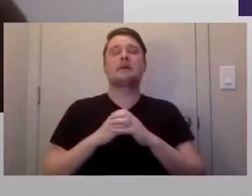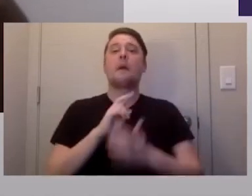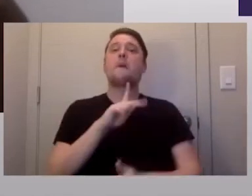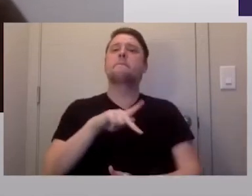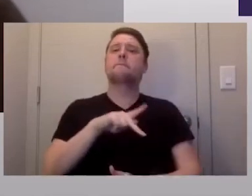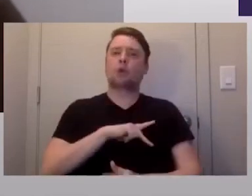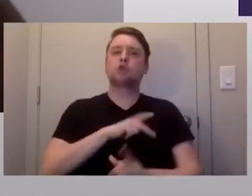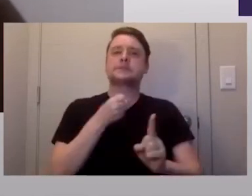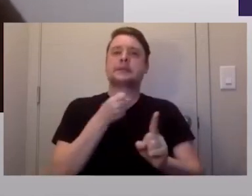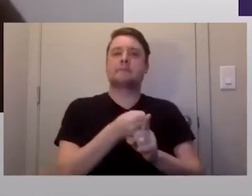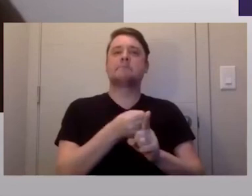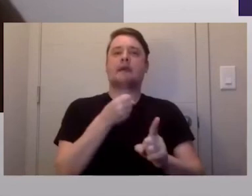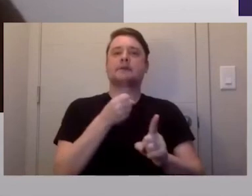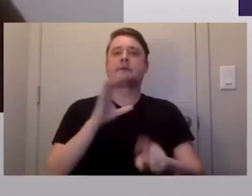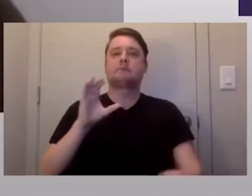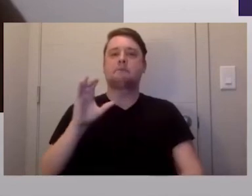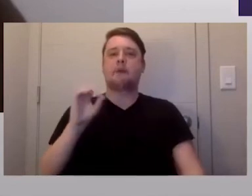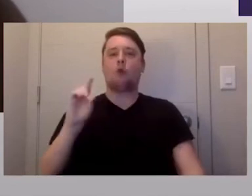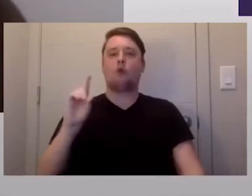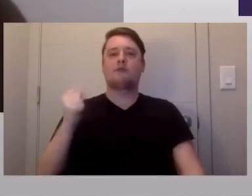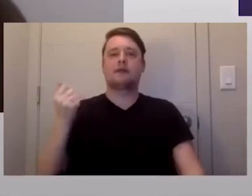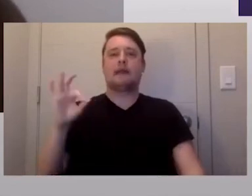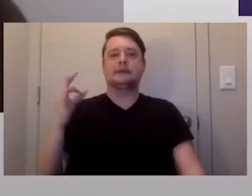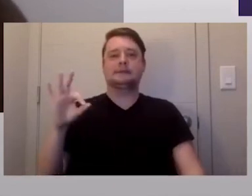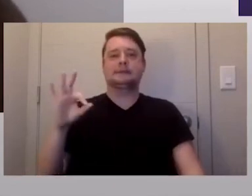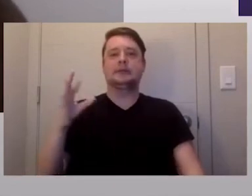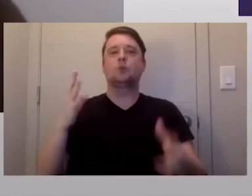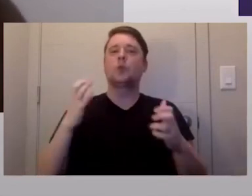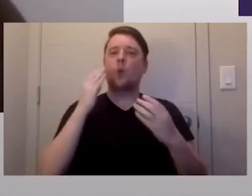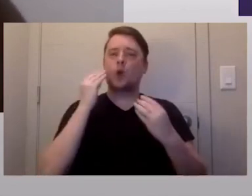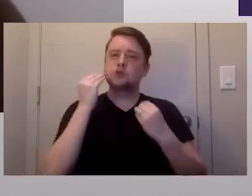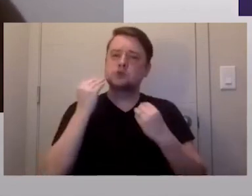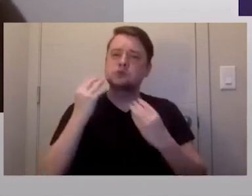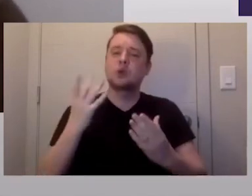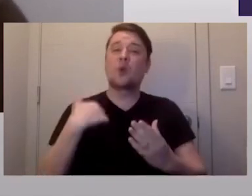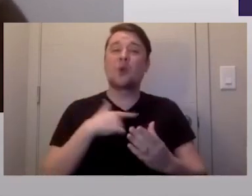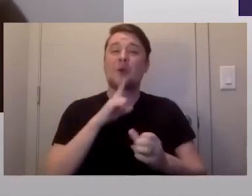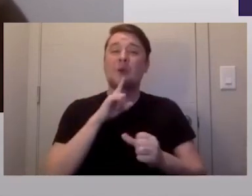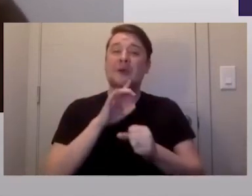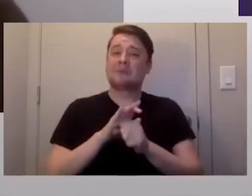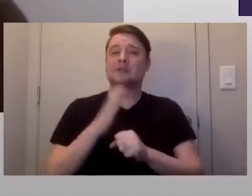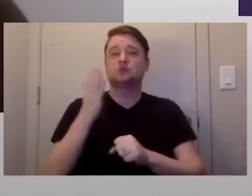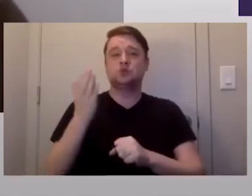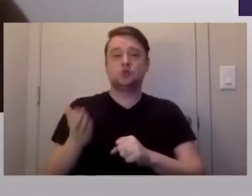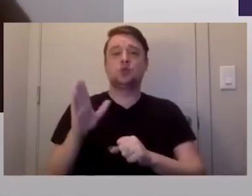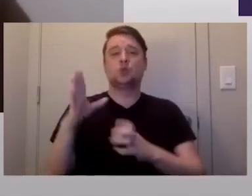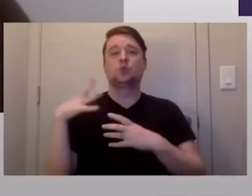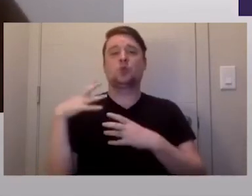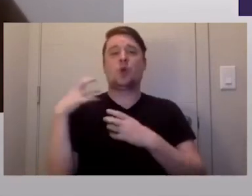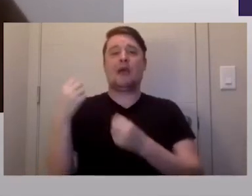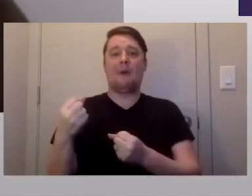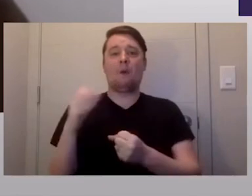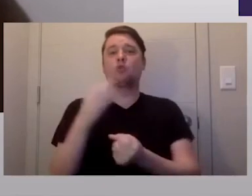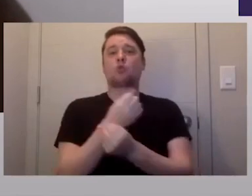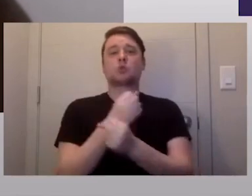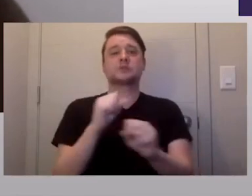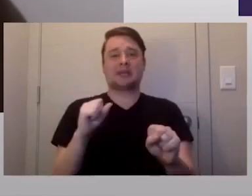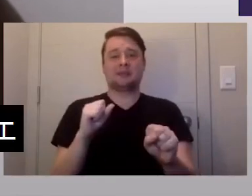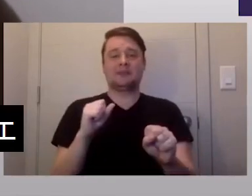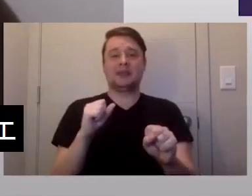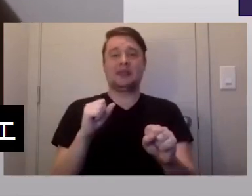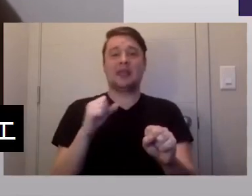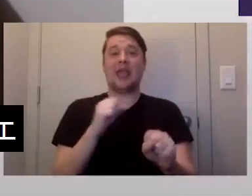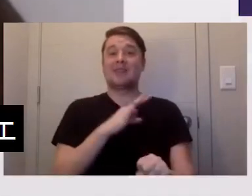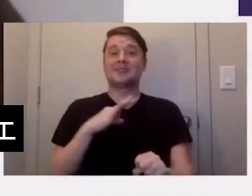impacted by COVID-19. We want you to know that we are committed to you, your health, and your safety. And the